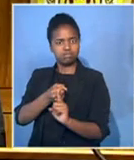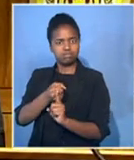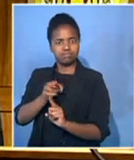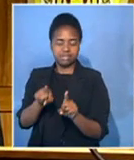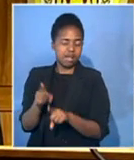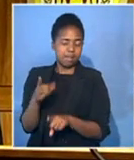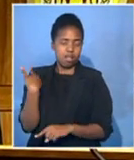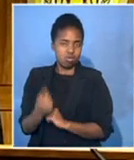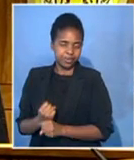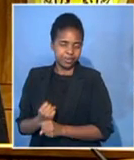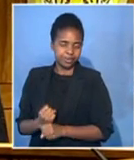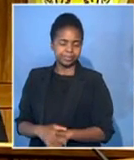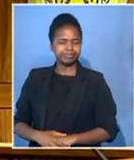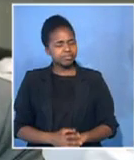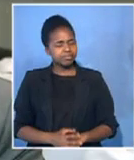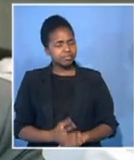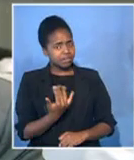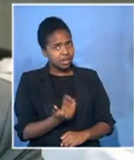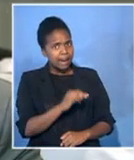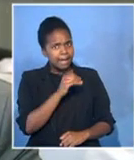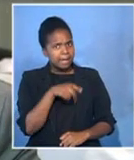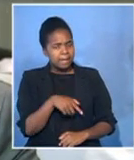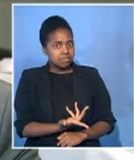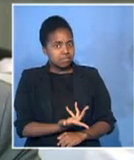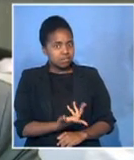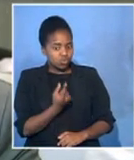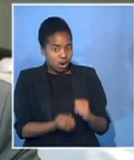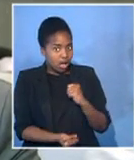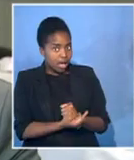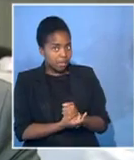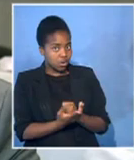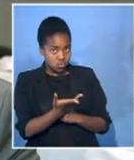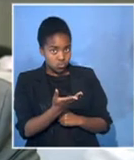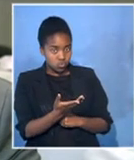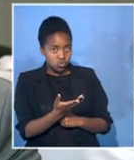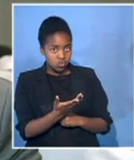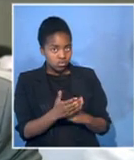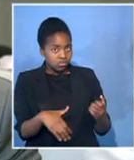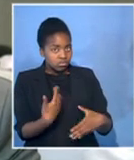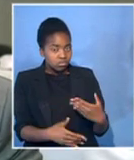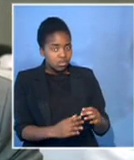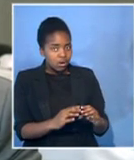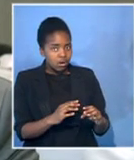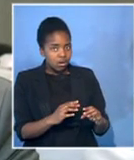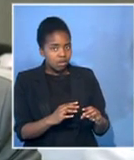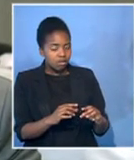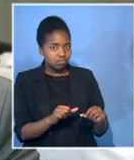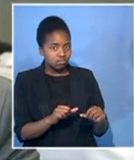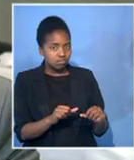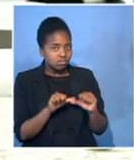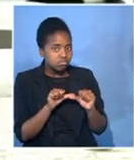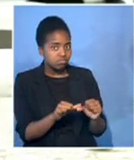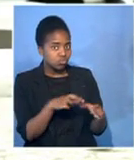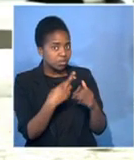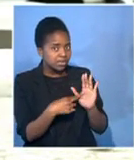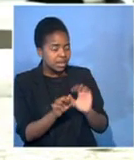last year. What does this mean now? Does this mean it's back to normal? Are you going to wait till you are absolutely, absolutely